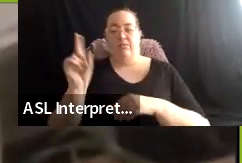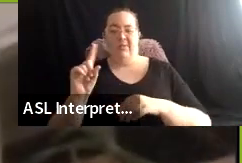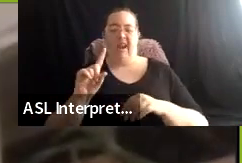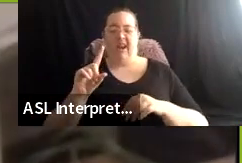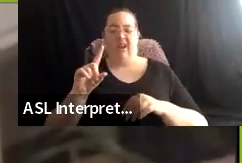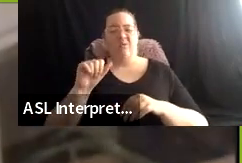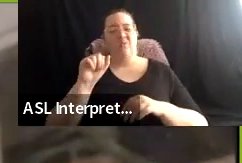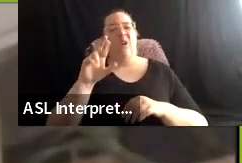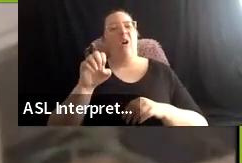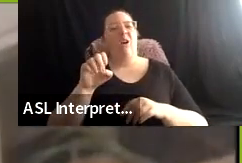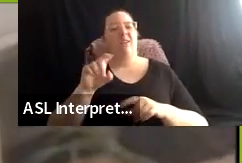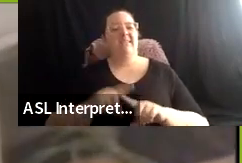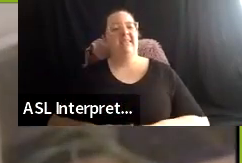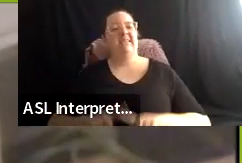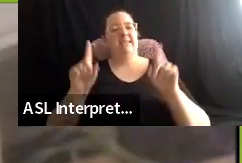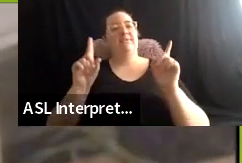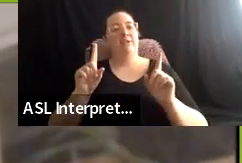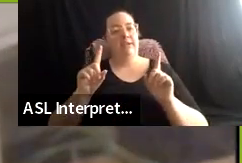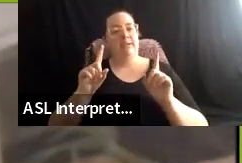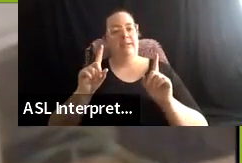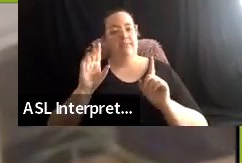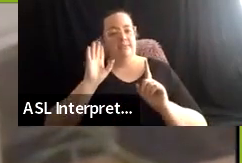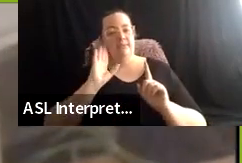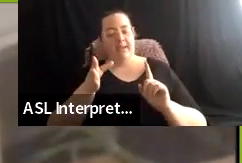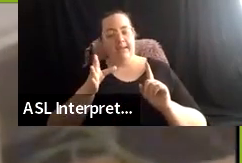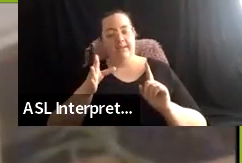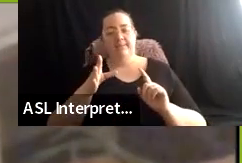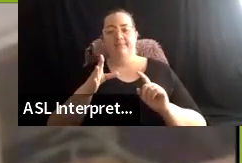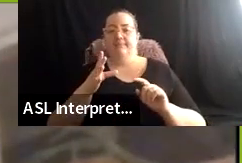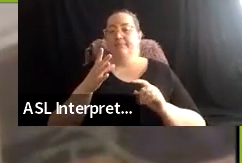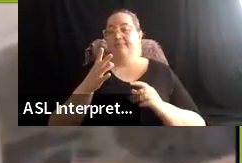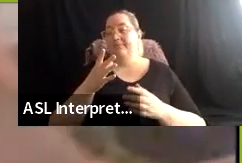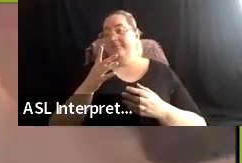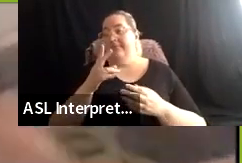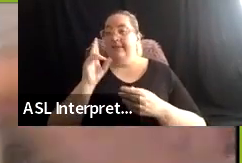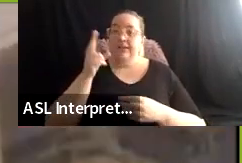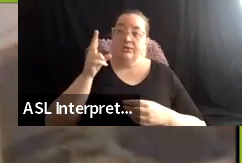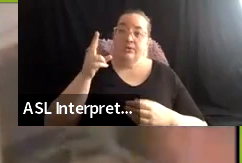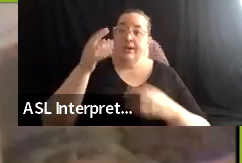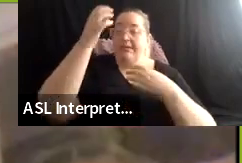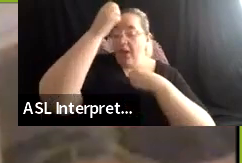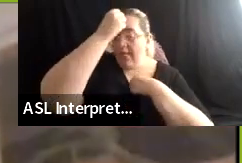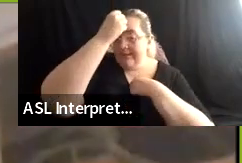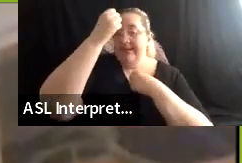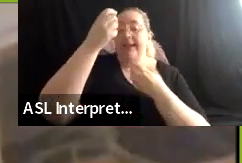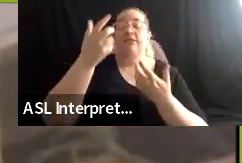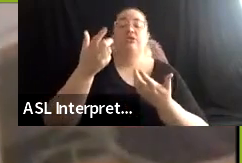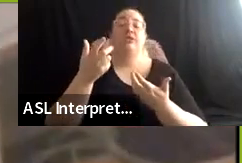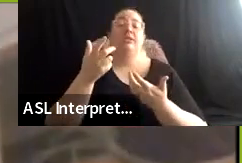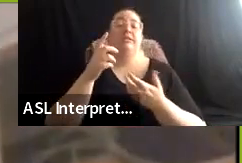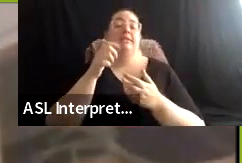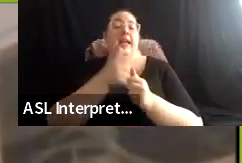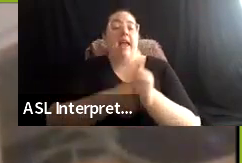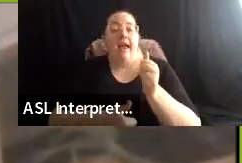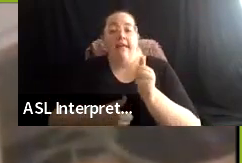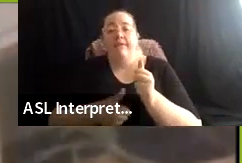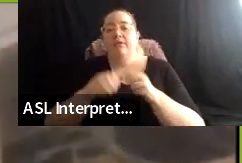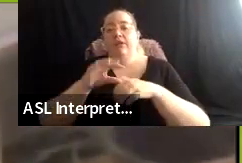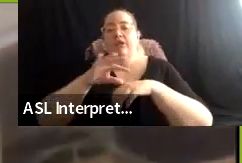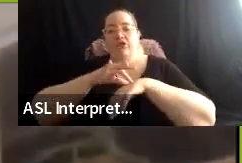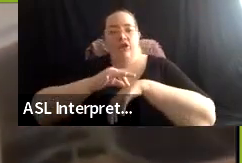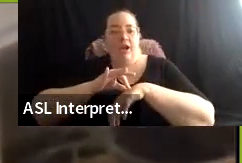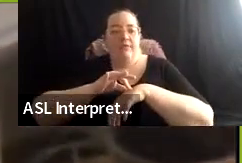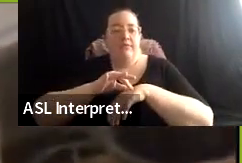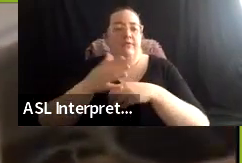the, uh, the history of colonization in every, um, geography of what, we'll just